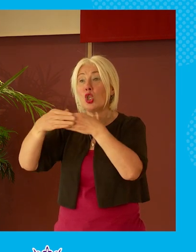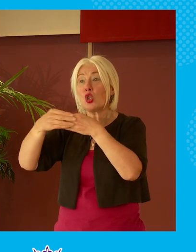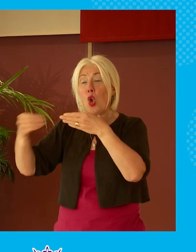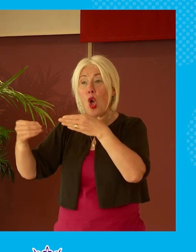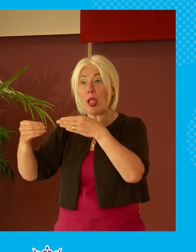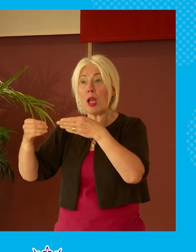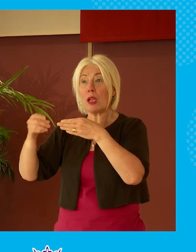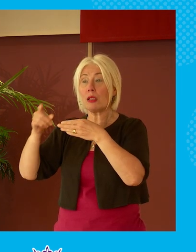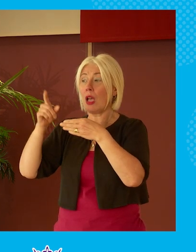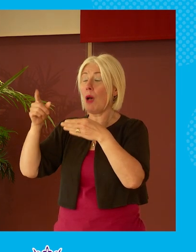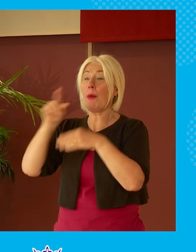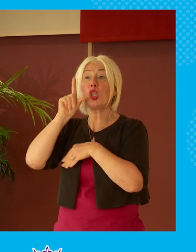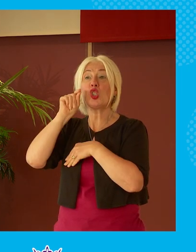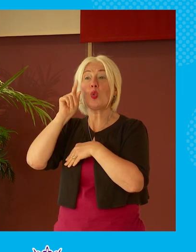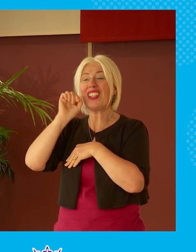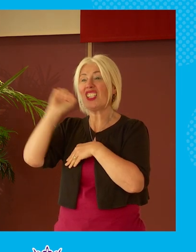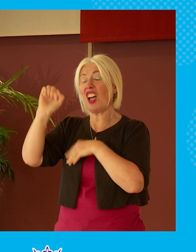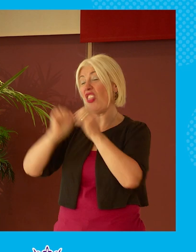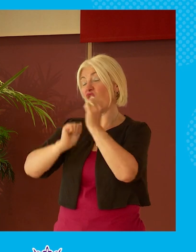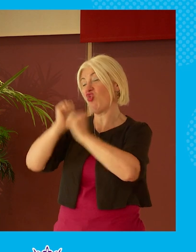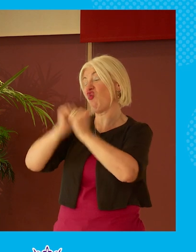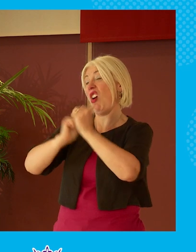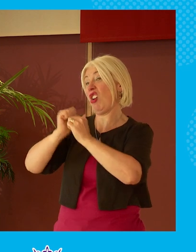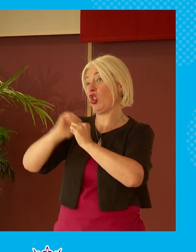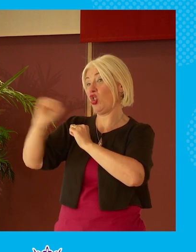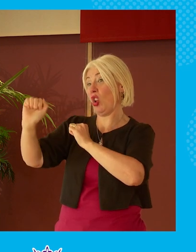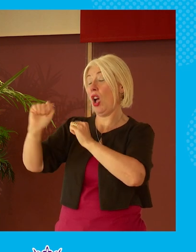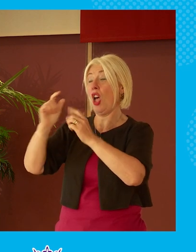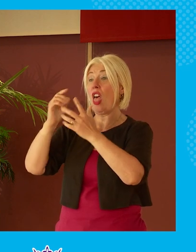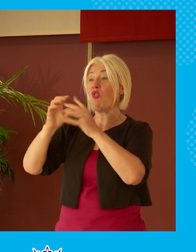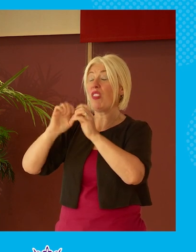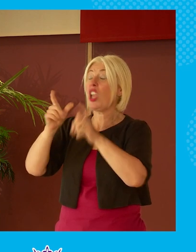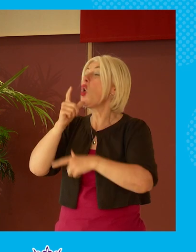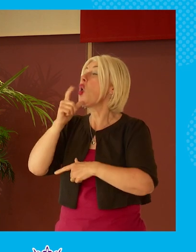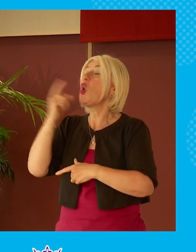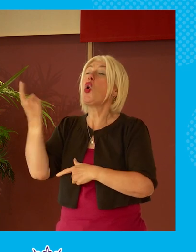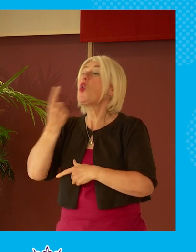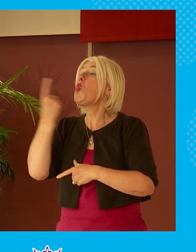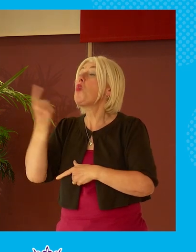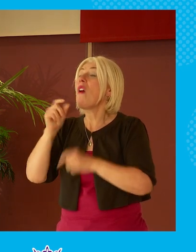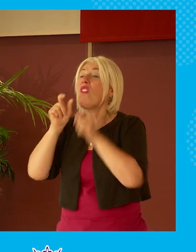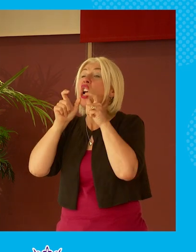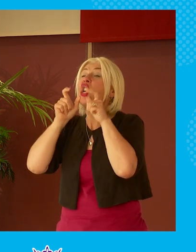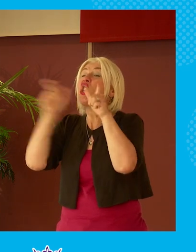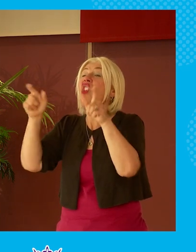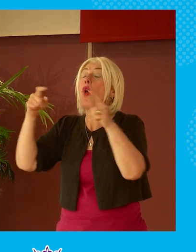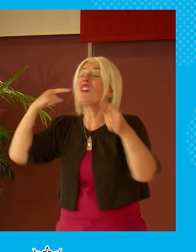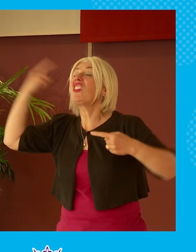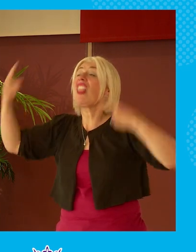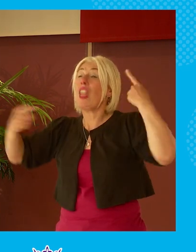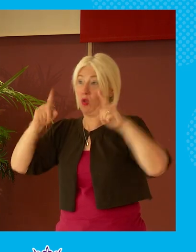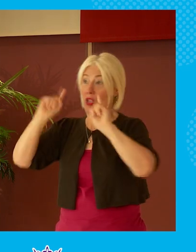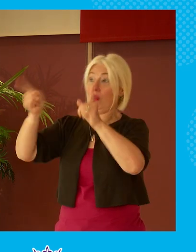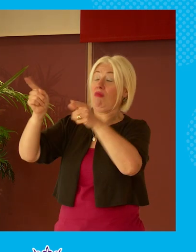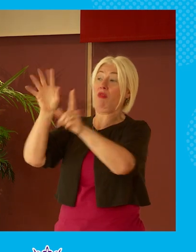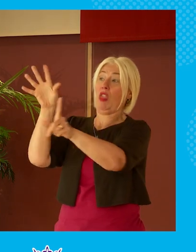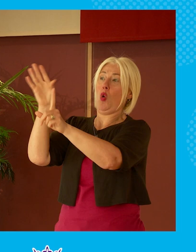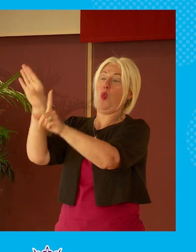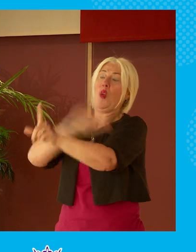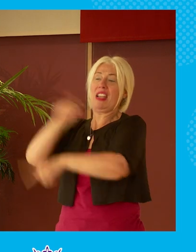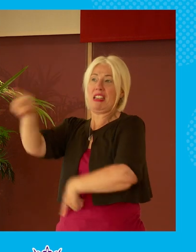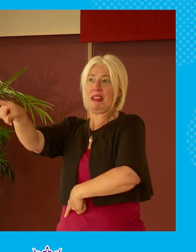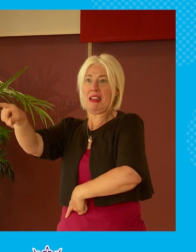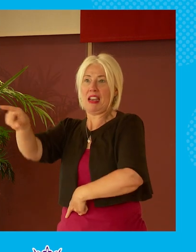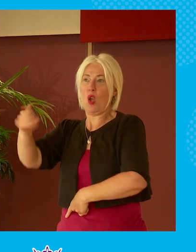structured in such a way that it amplifies effectively the loudest voice in the room and the person saying the most unreasonable thing